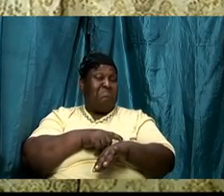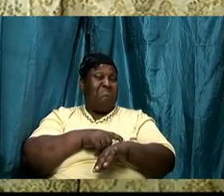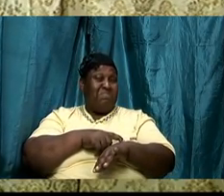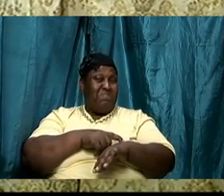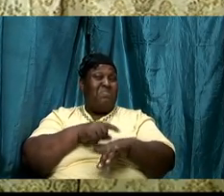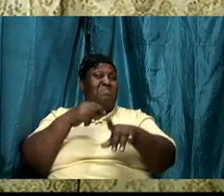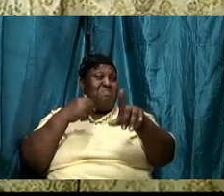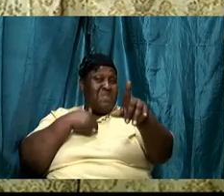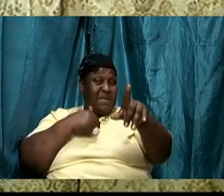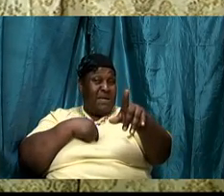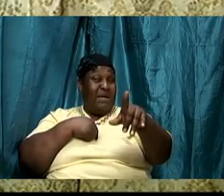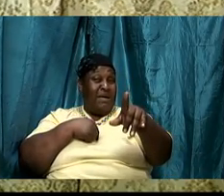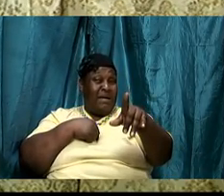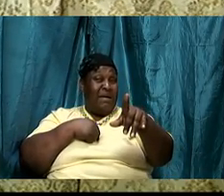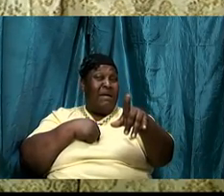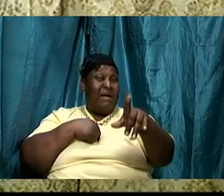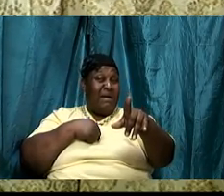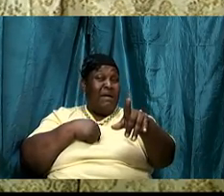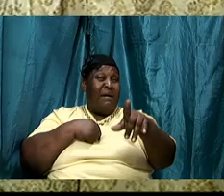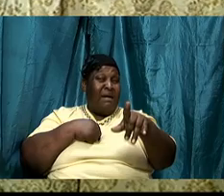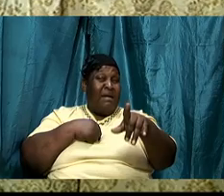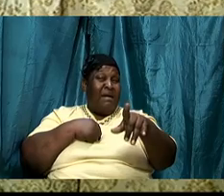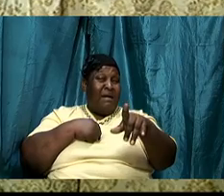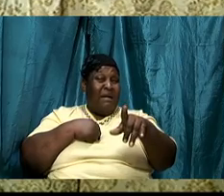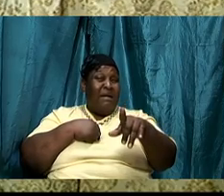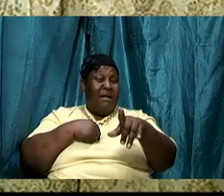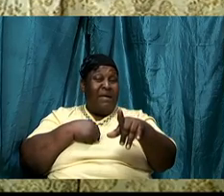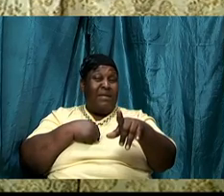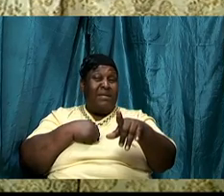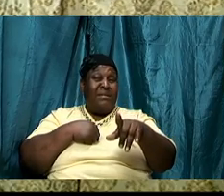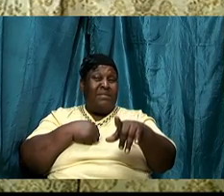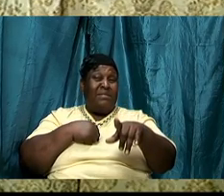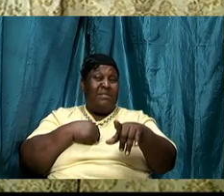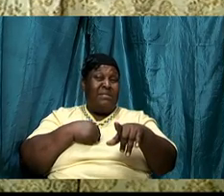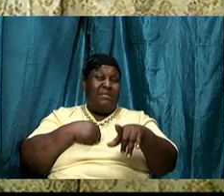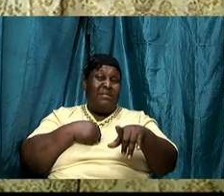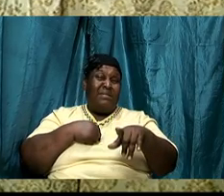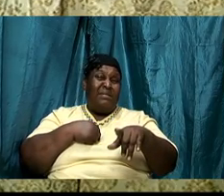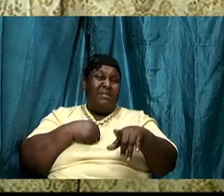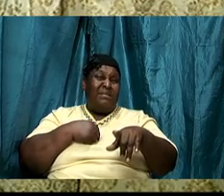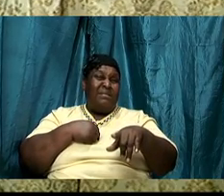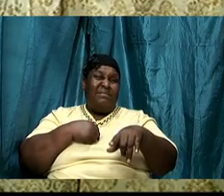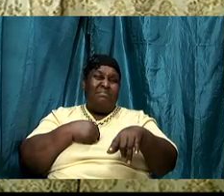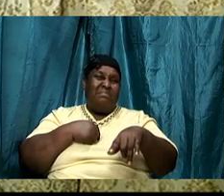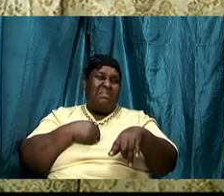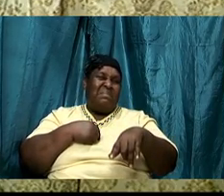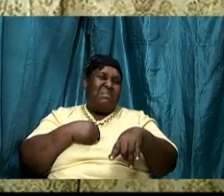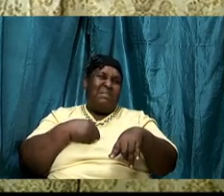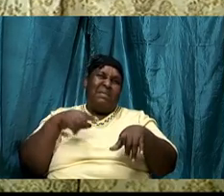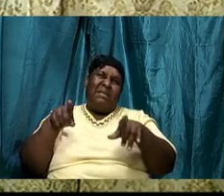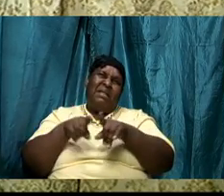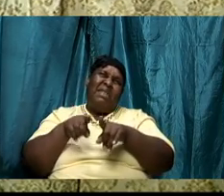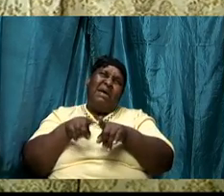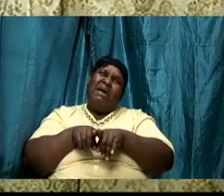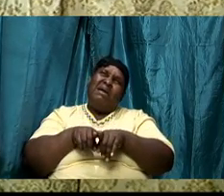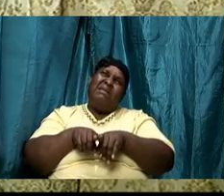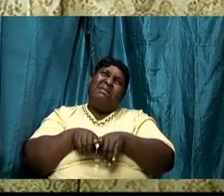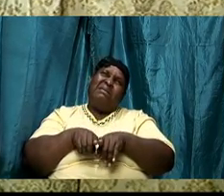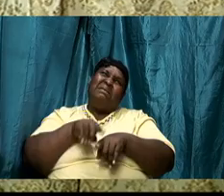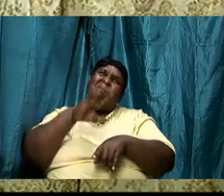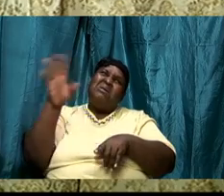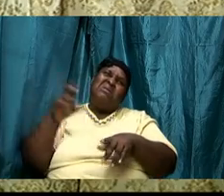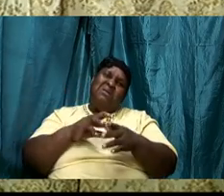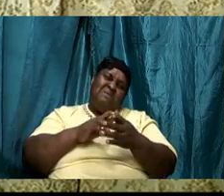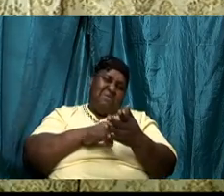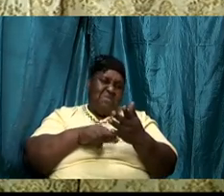when I slacked off of course there were times and days would have gone by when I didn't read the